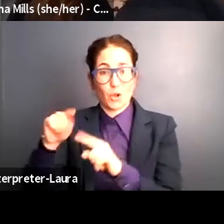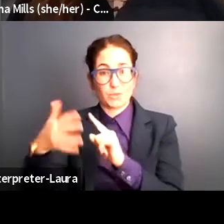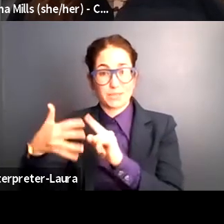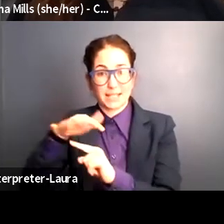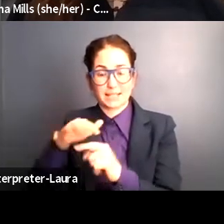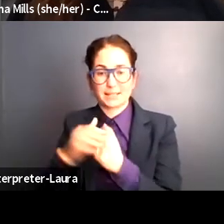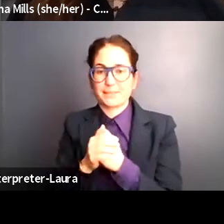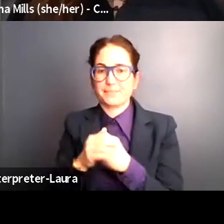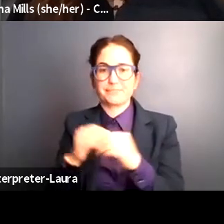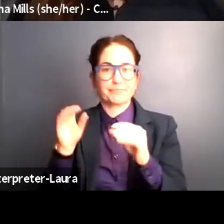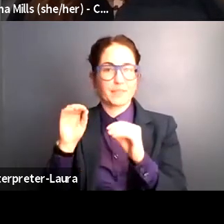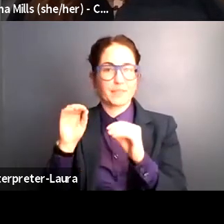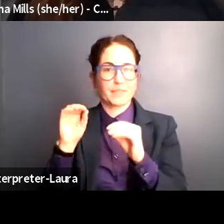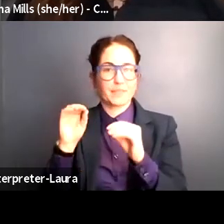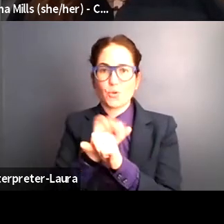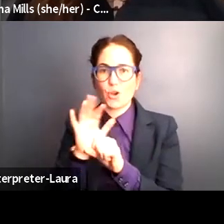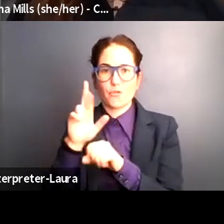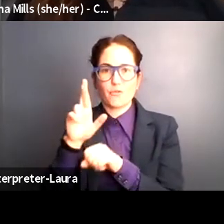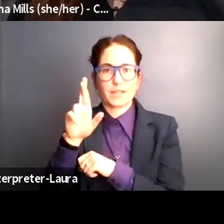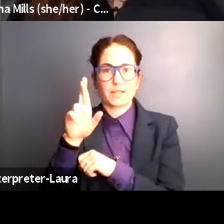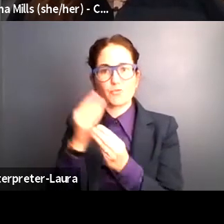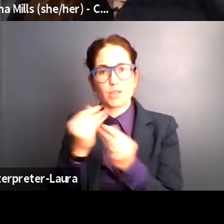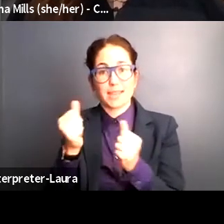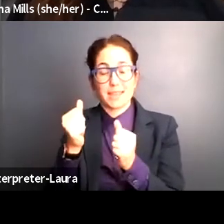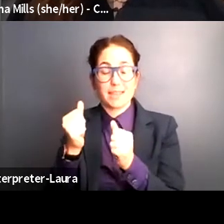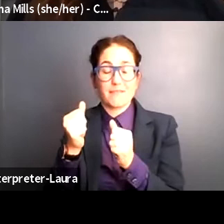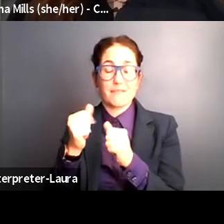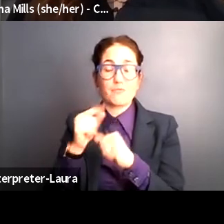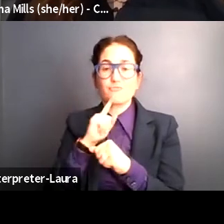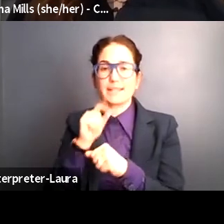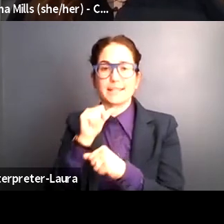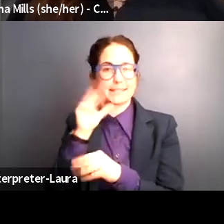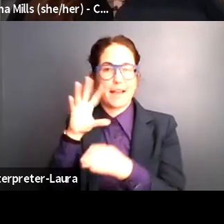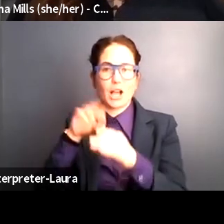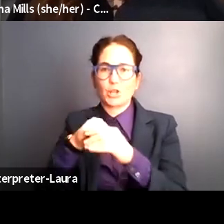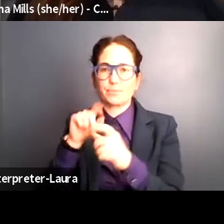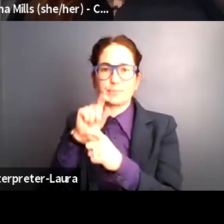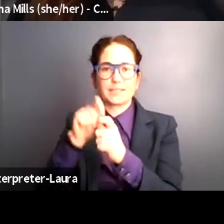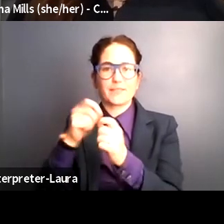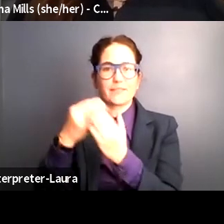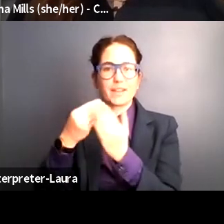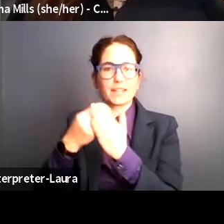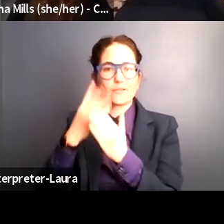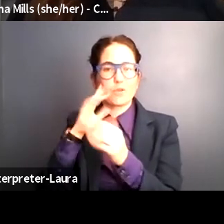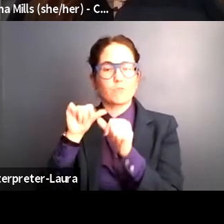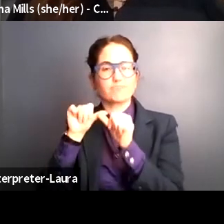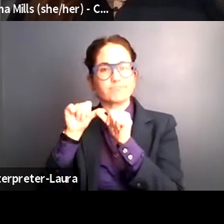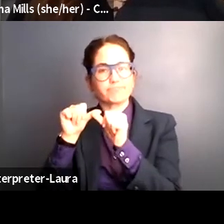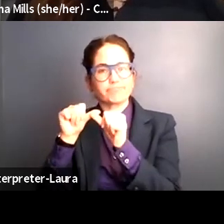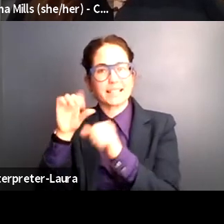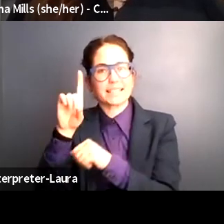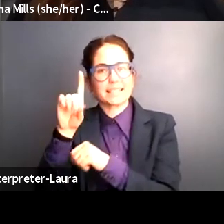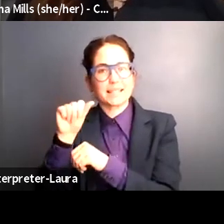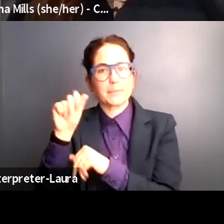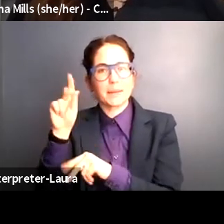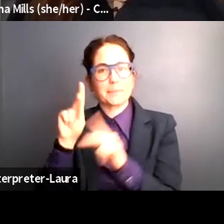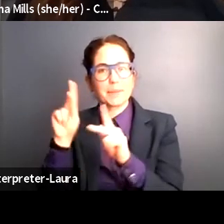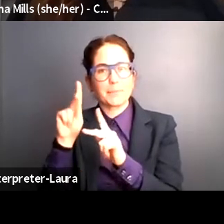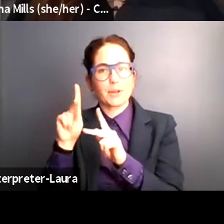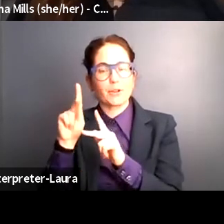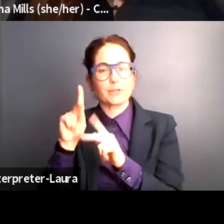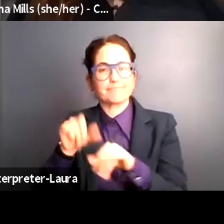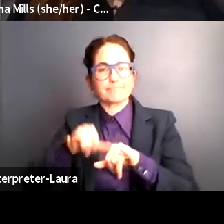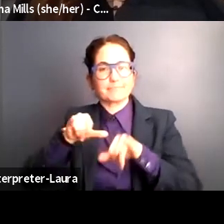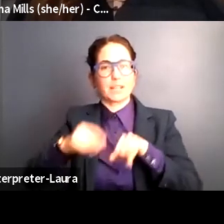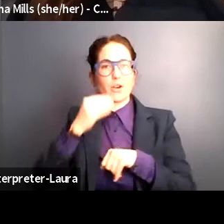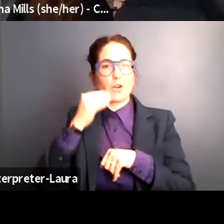relief package that has passed has yet to include specific funding to help keep disabled people in our homes